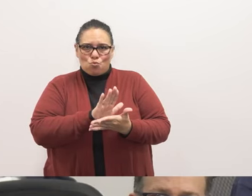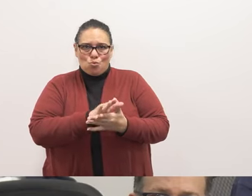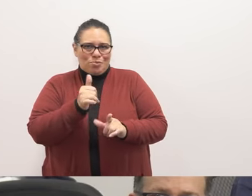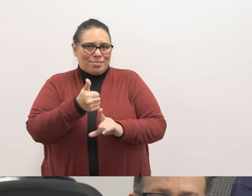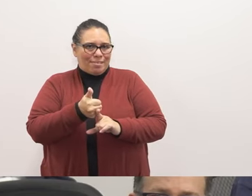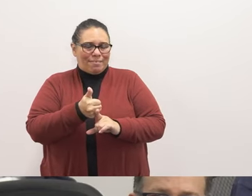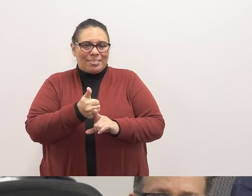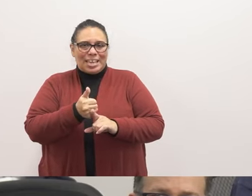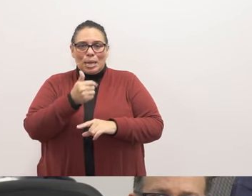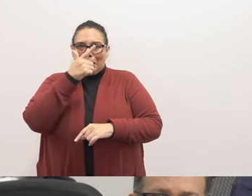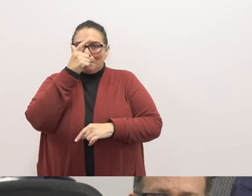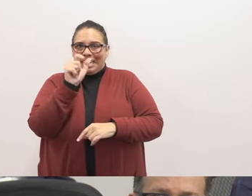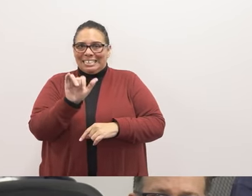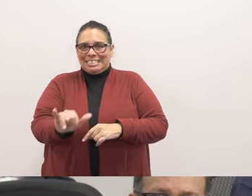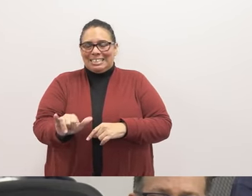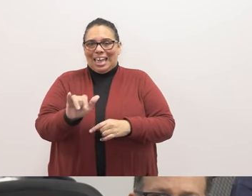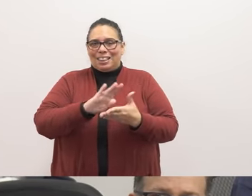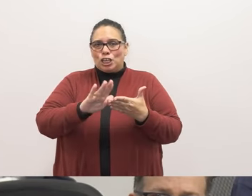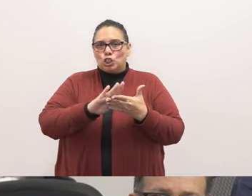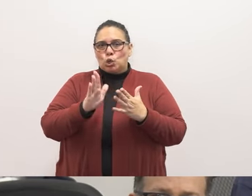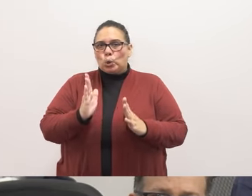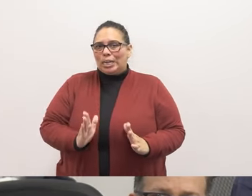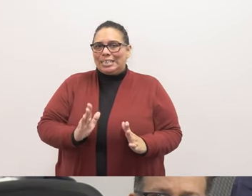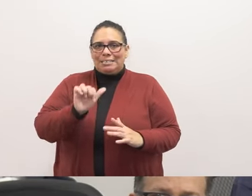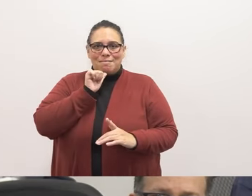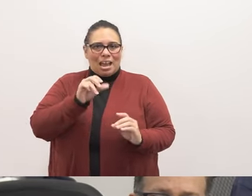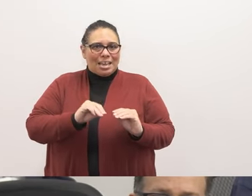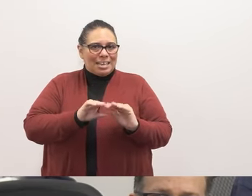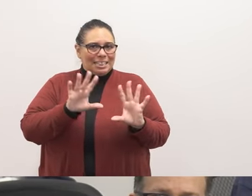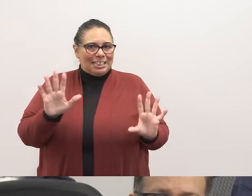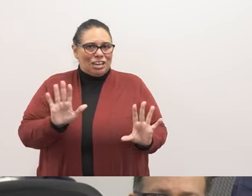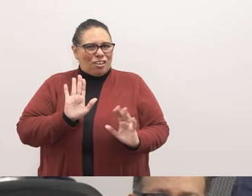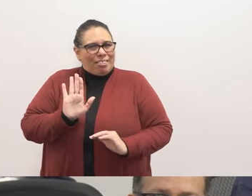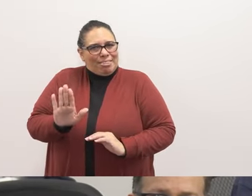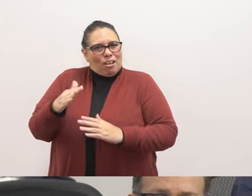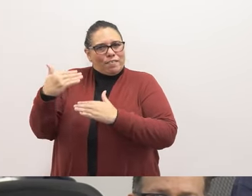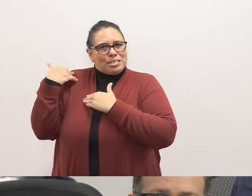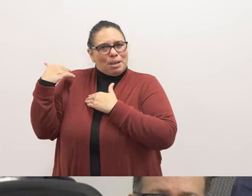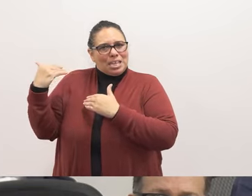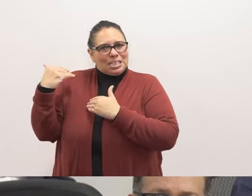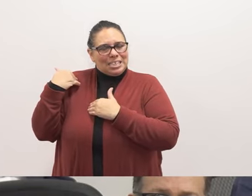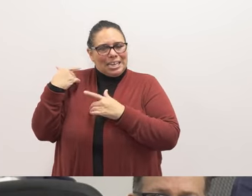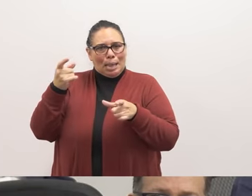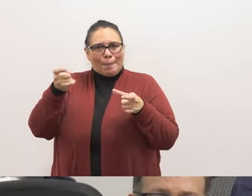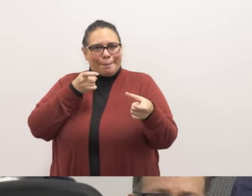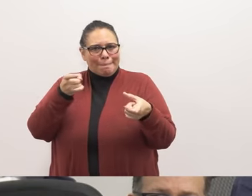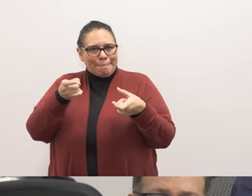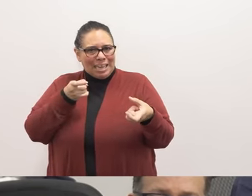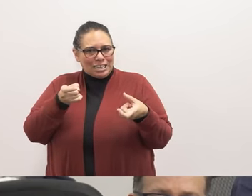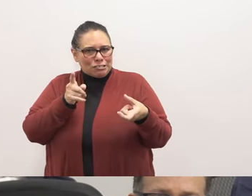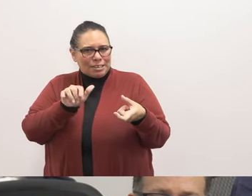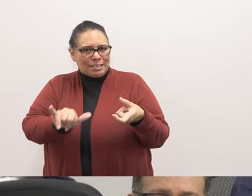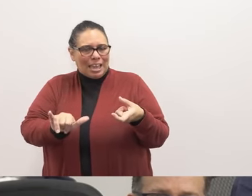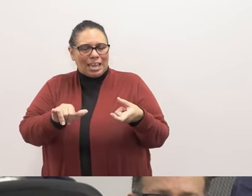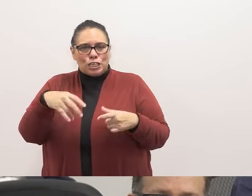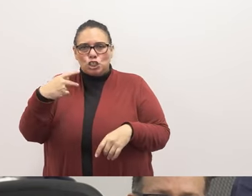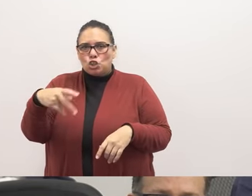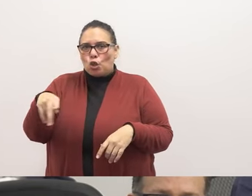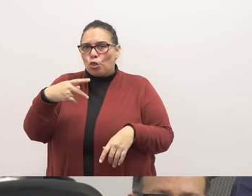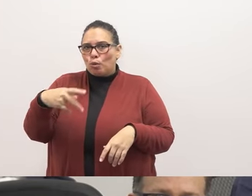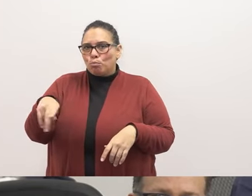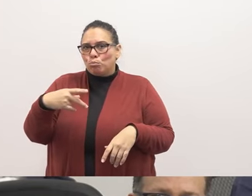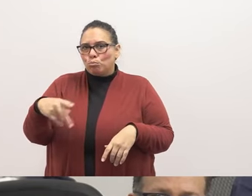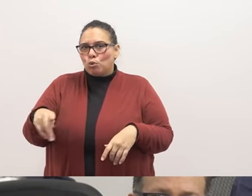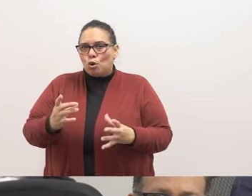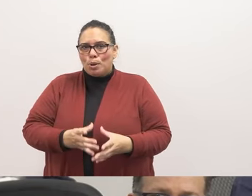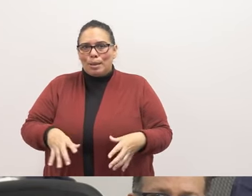Because of this, the custodial are not clear on what their responsibilities are in managing this part of waste. So the purple bins stacked and stacked